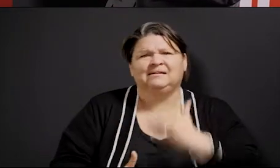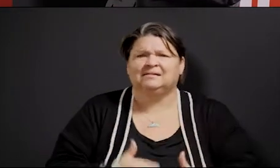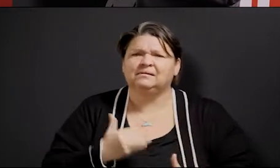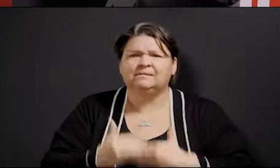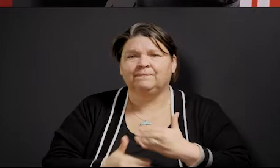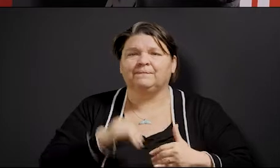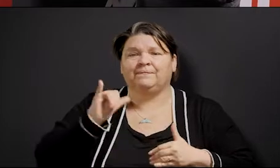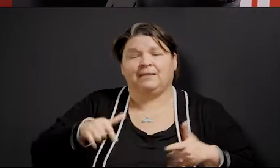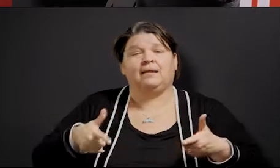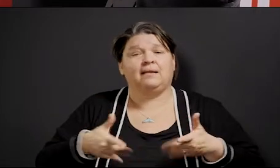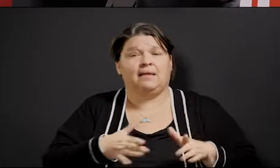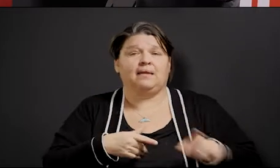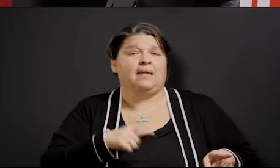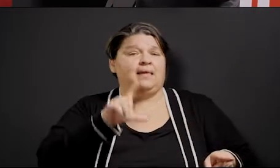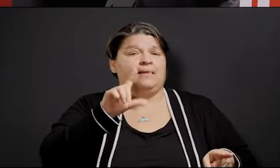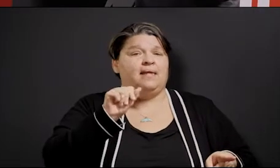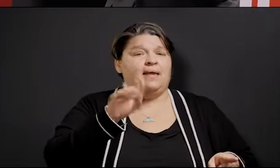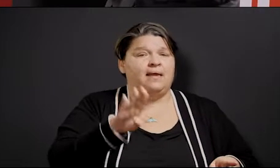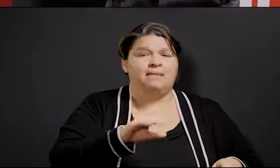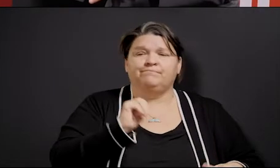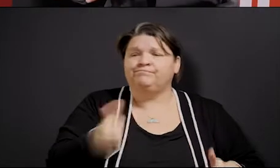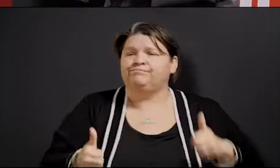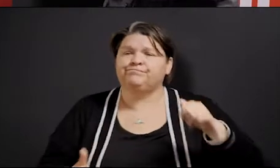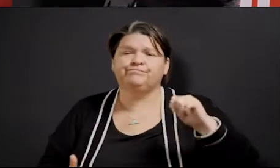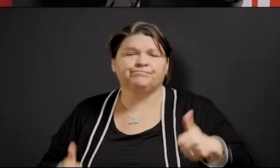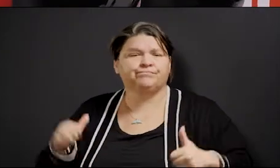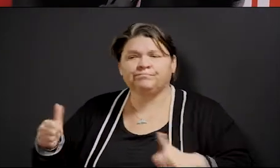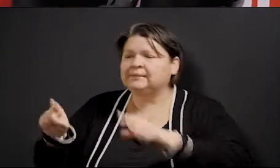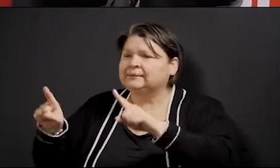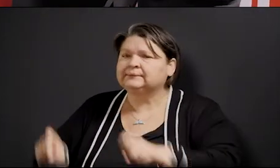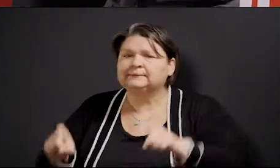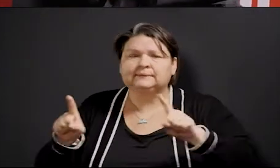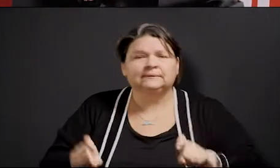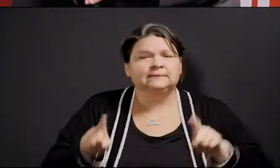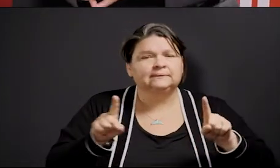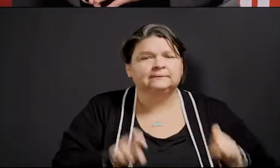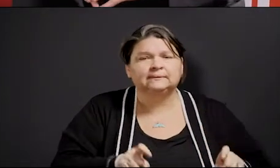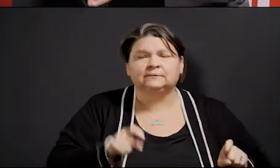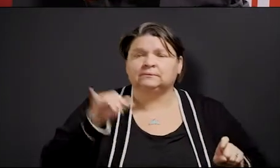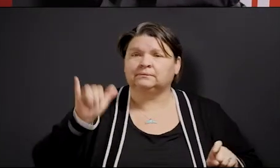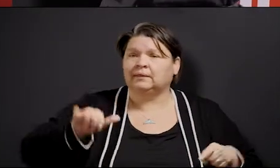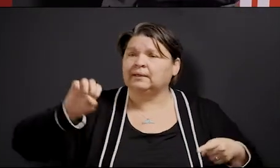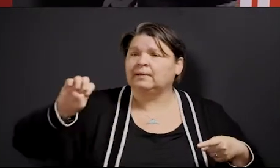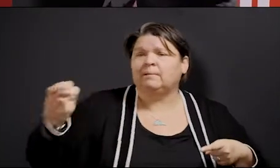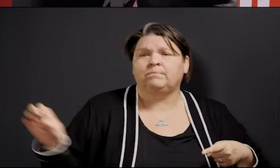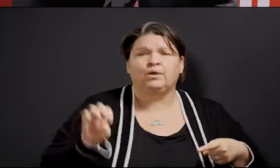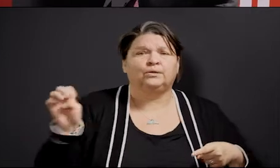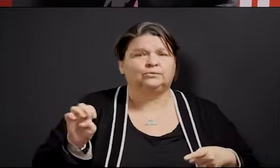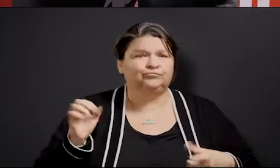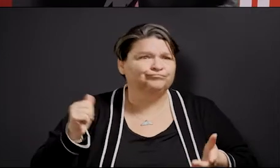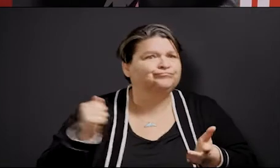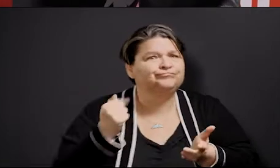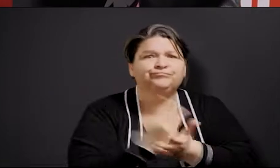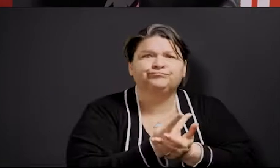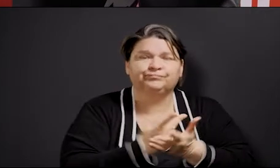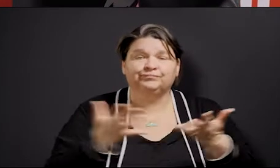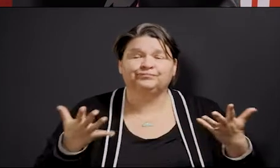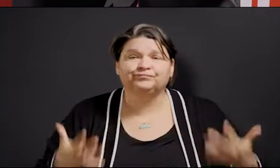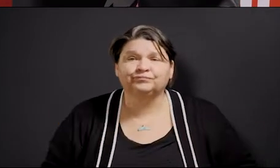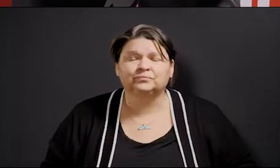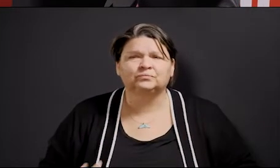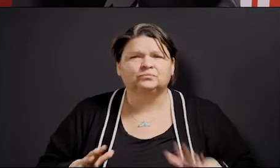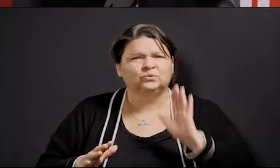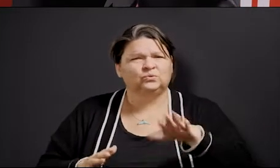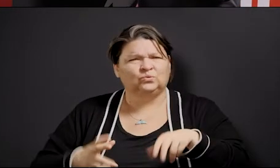authorization. Some of them are hard to say. are. And the